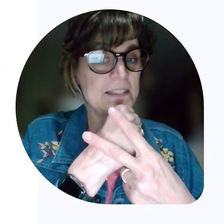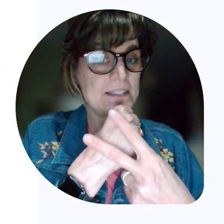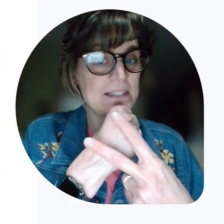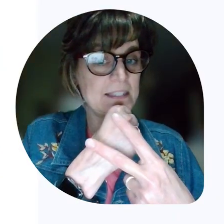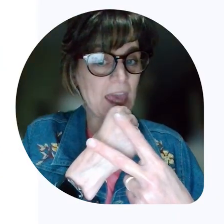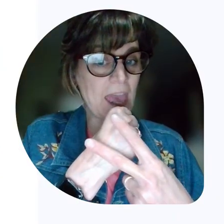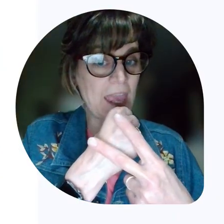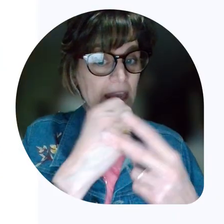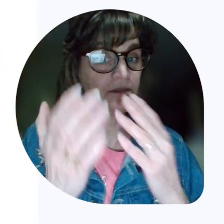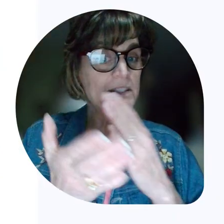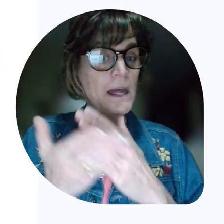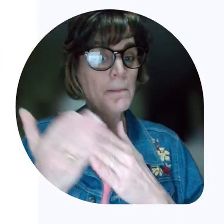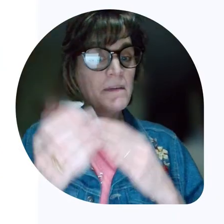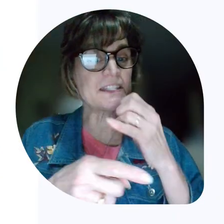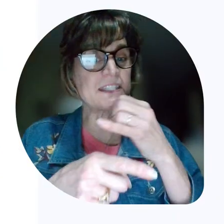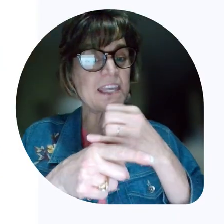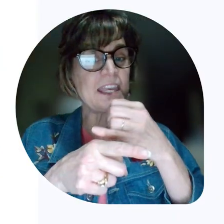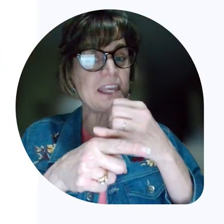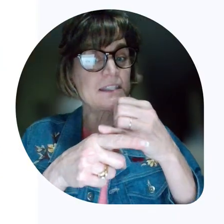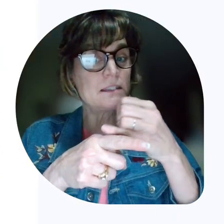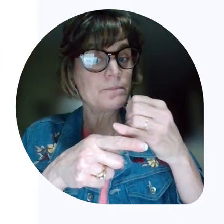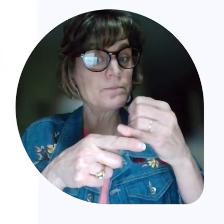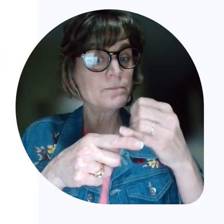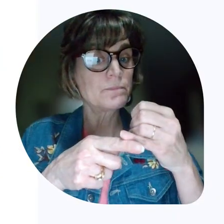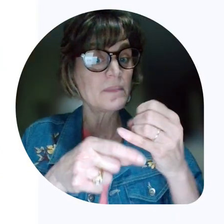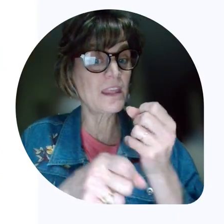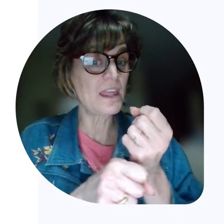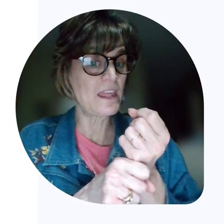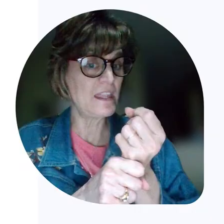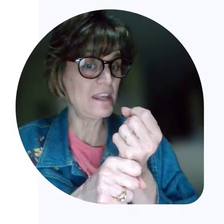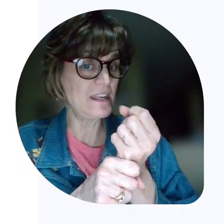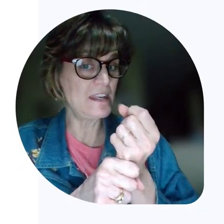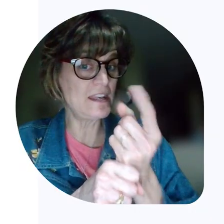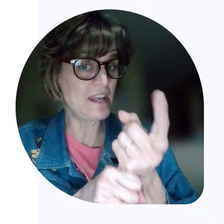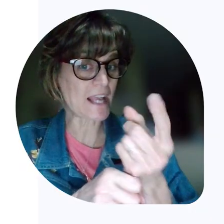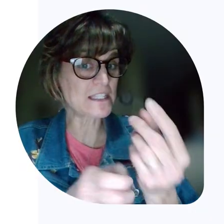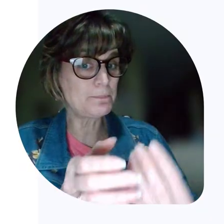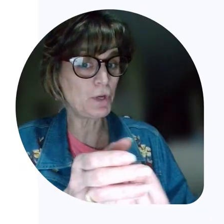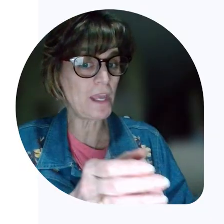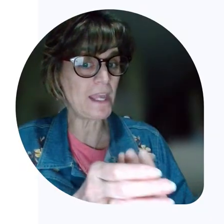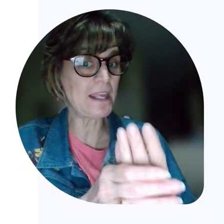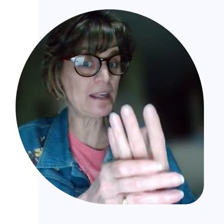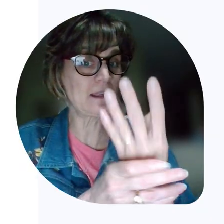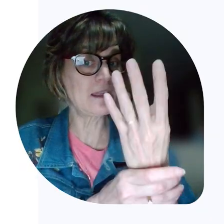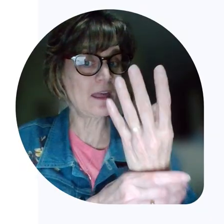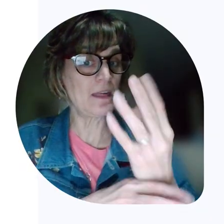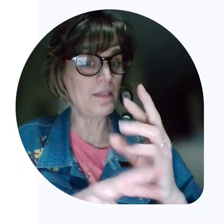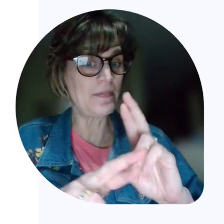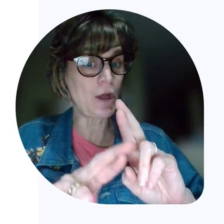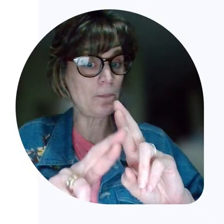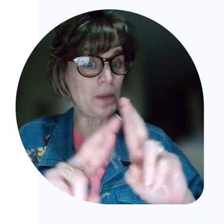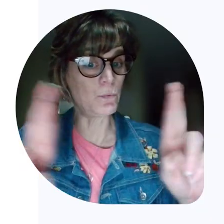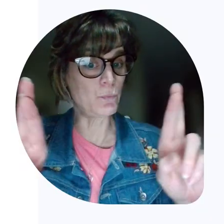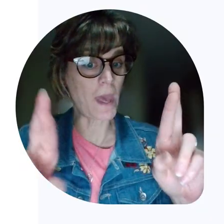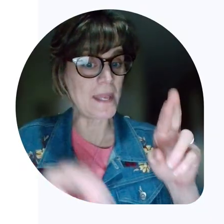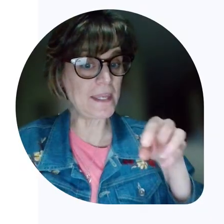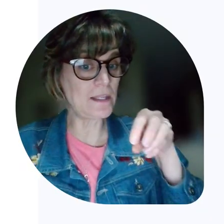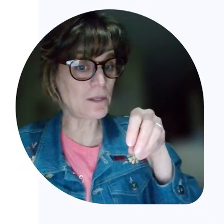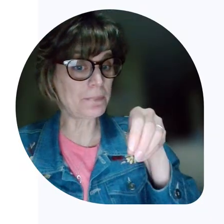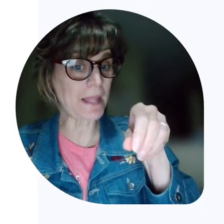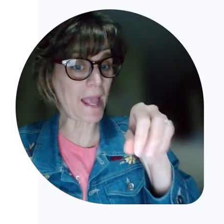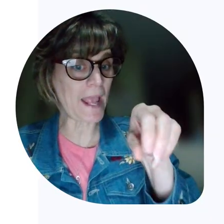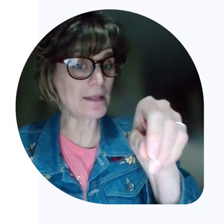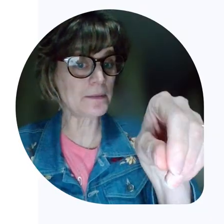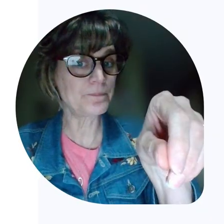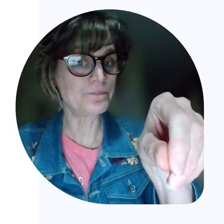Save some of the seeds. Next spring, they'll be ready